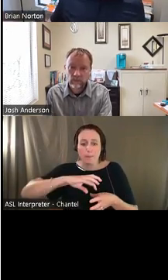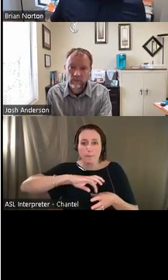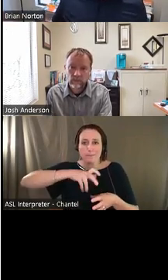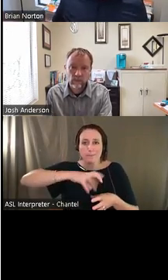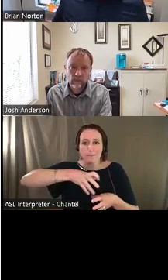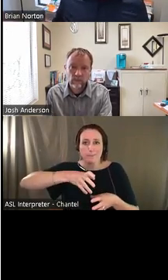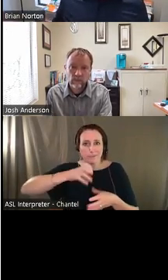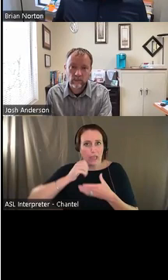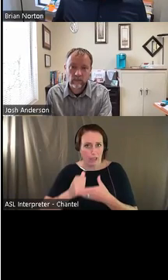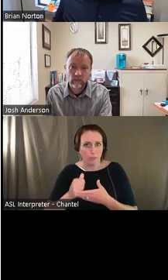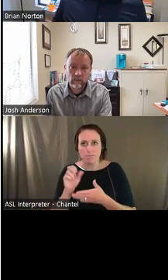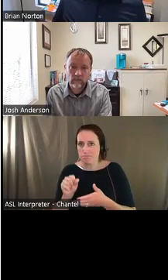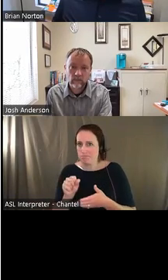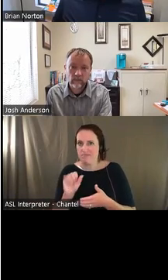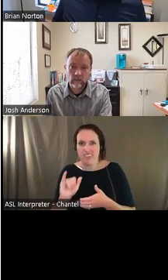yeah, absolutely. Absolutely.